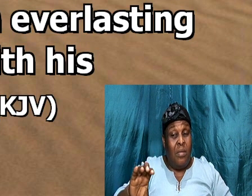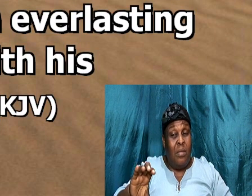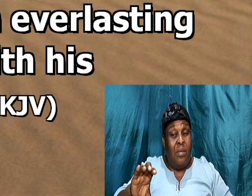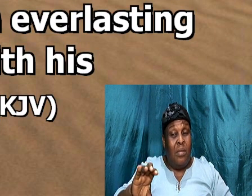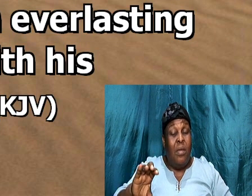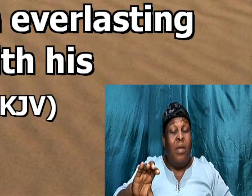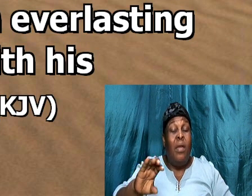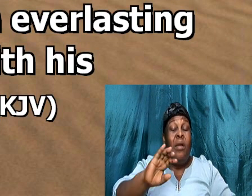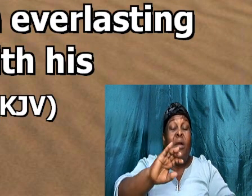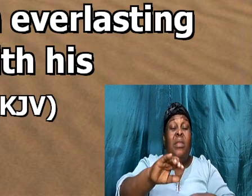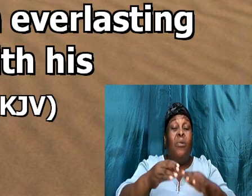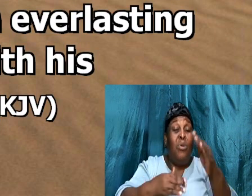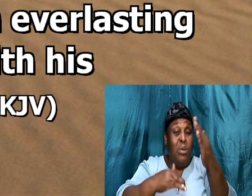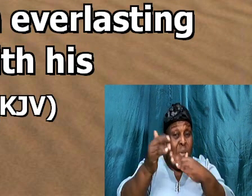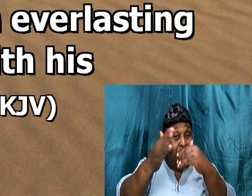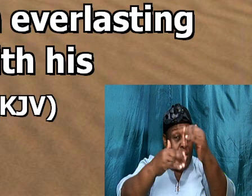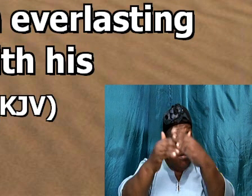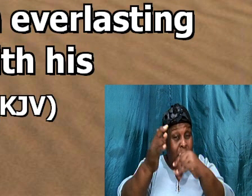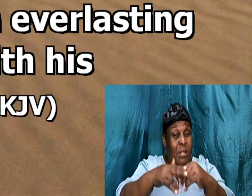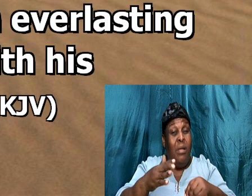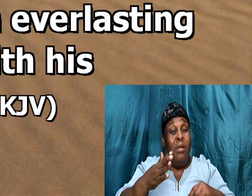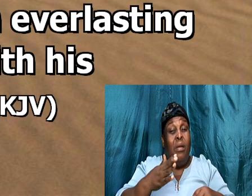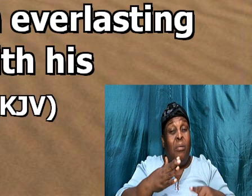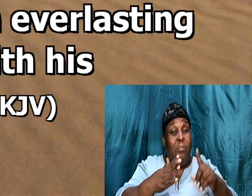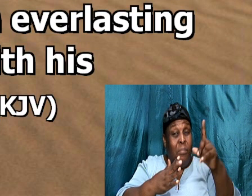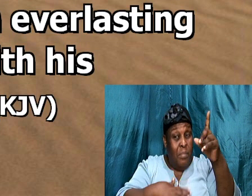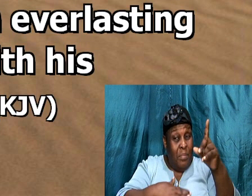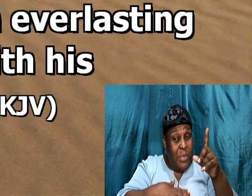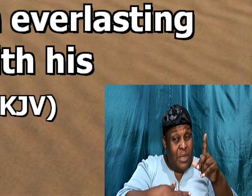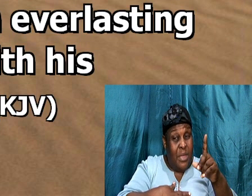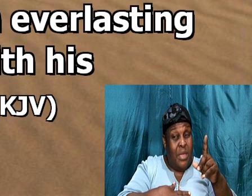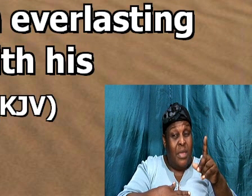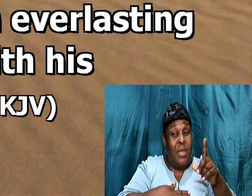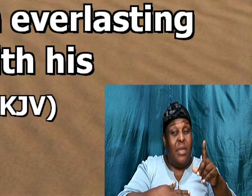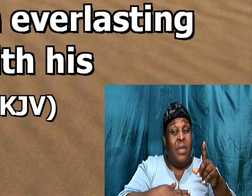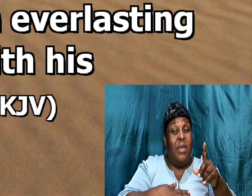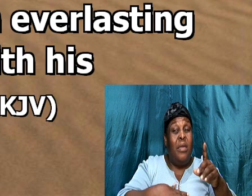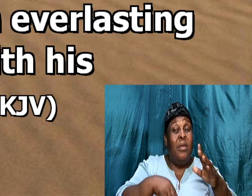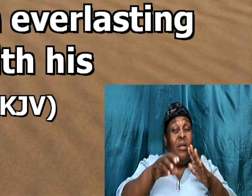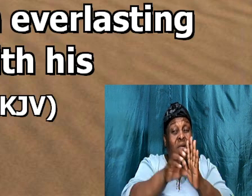everlasting covenant. And wheat is seed, after him.